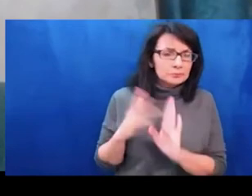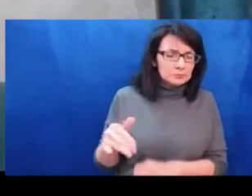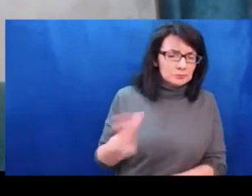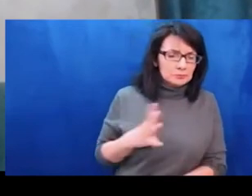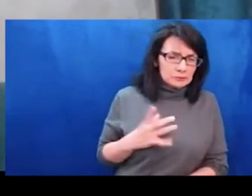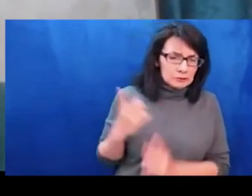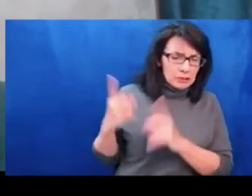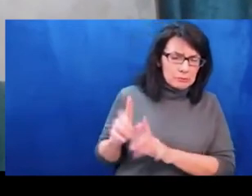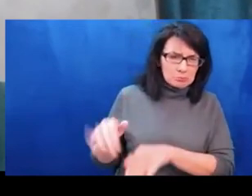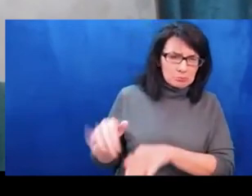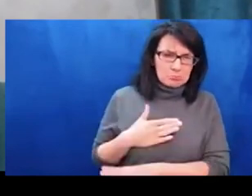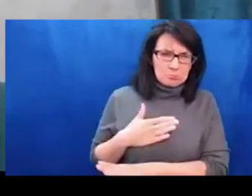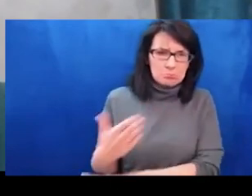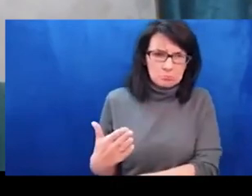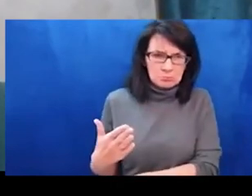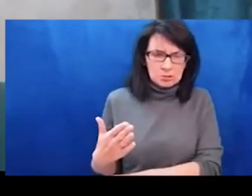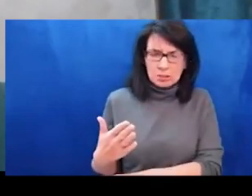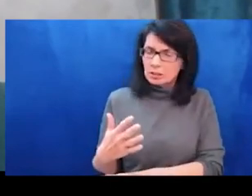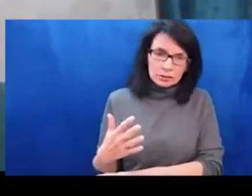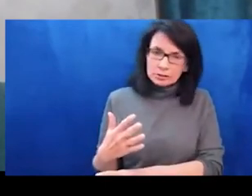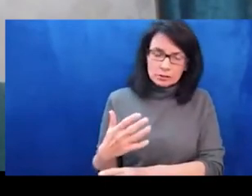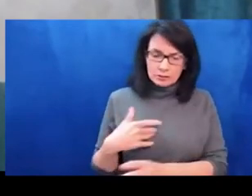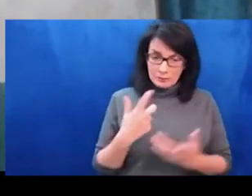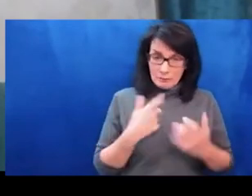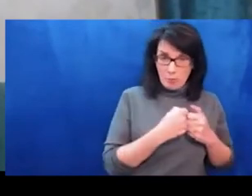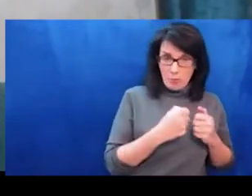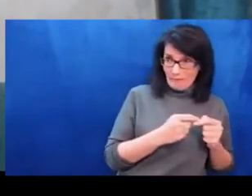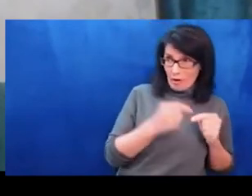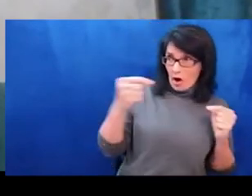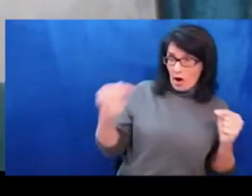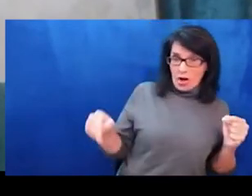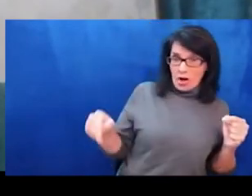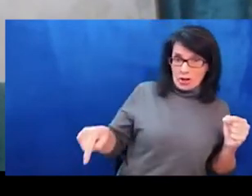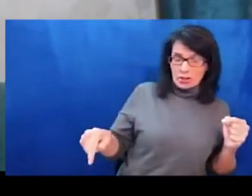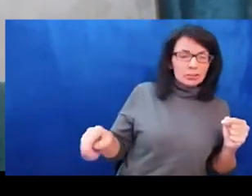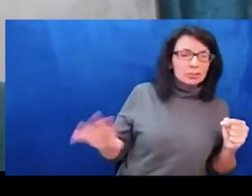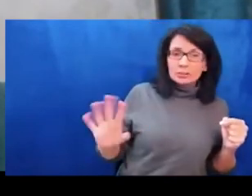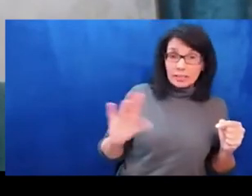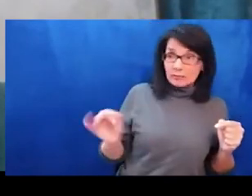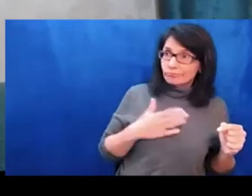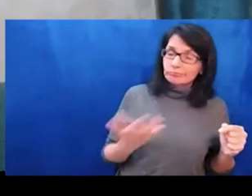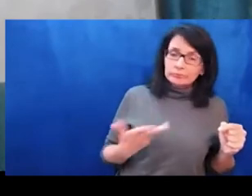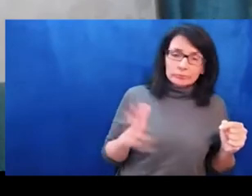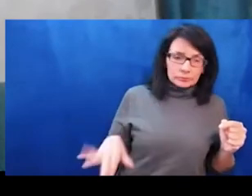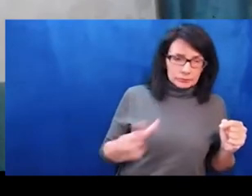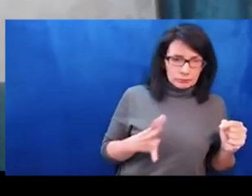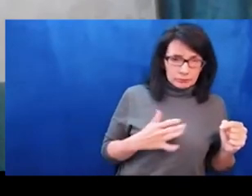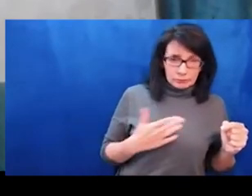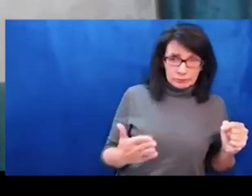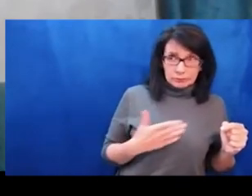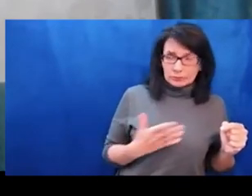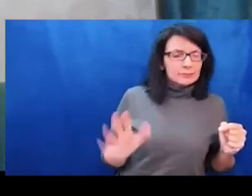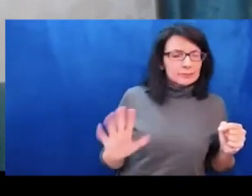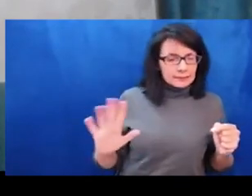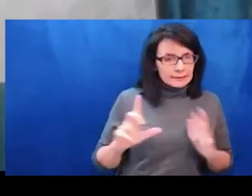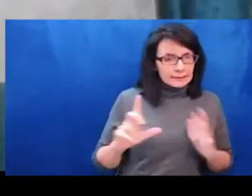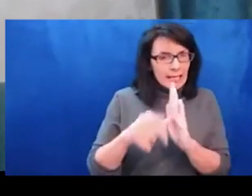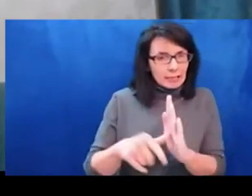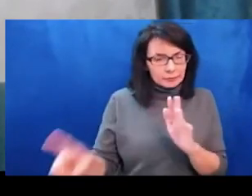foothold for Russian power in Syria and the region. In my talk, I will try to draw